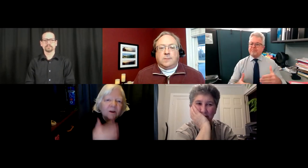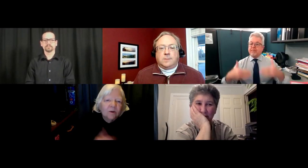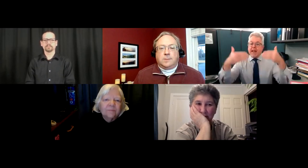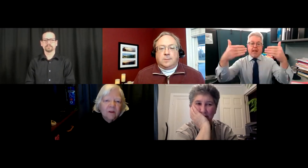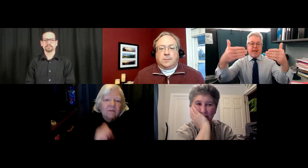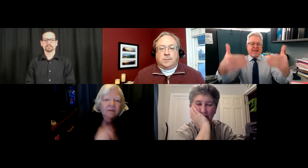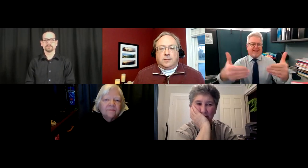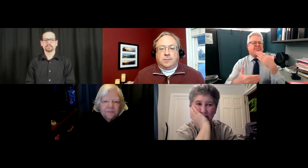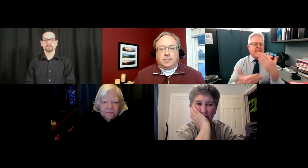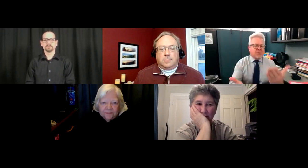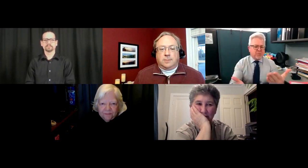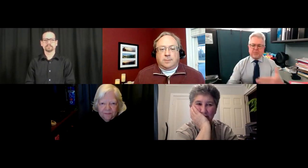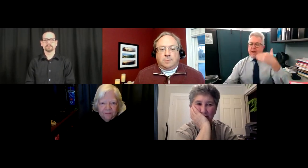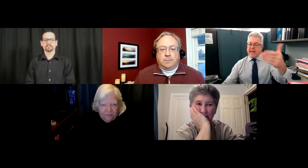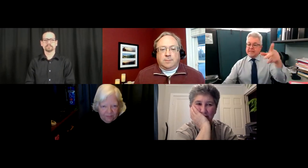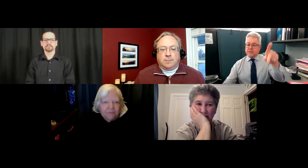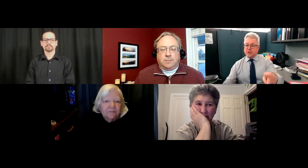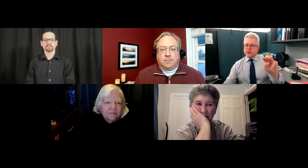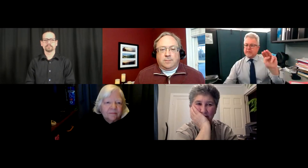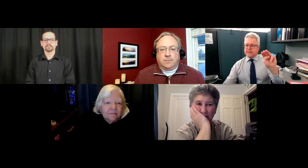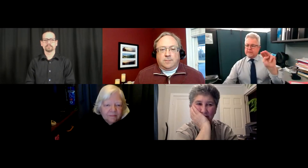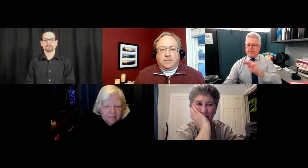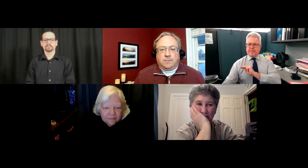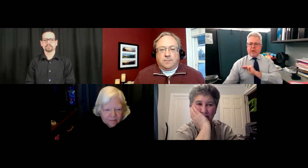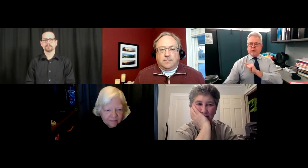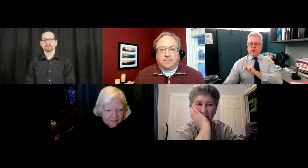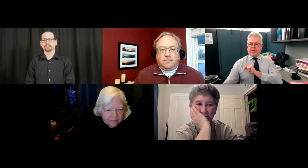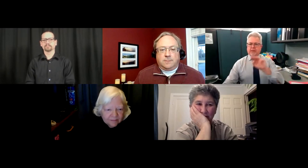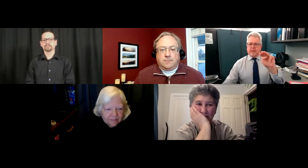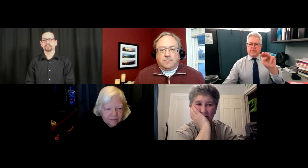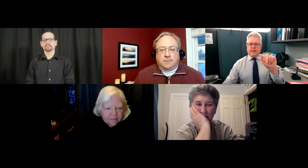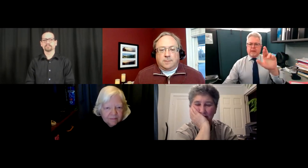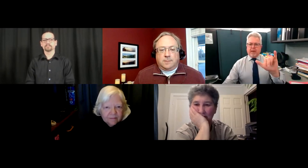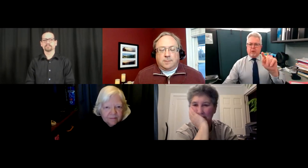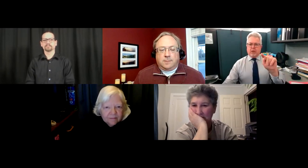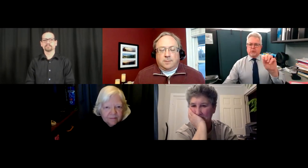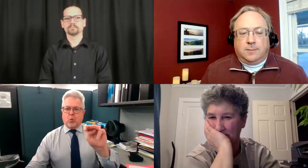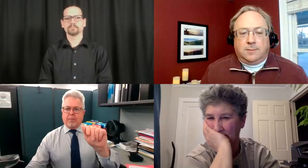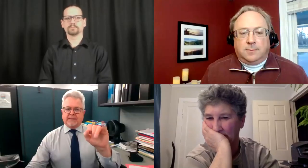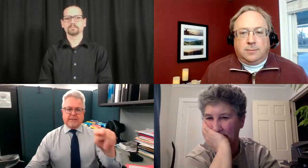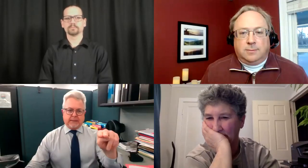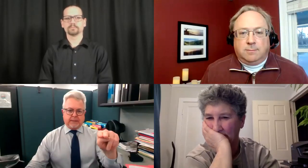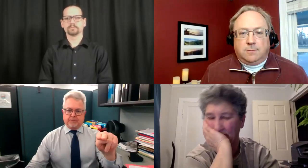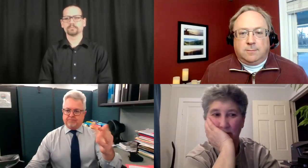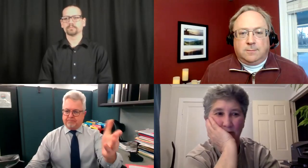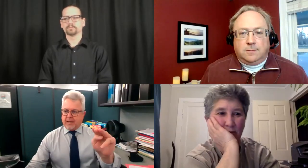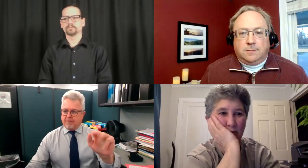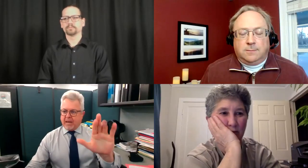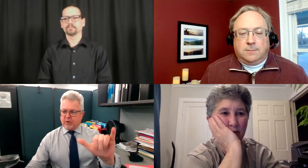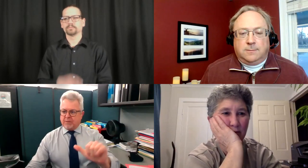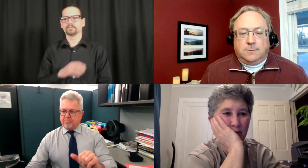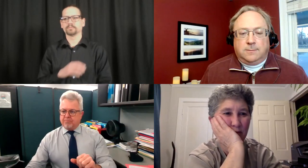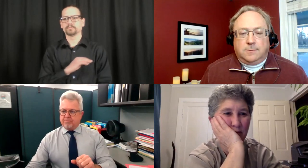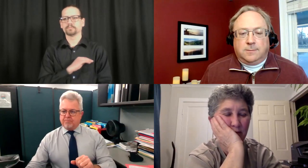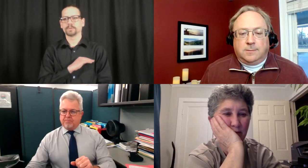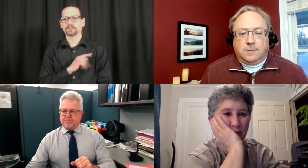blog, and I will do that very soon so that people know that information. And we'll also be sending out this, and there'll